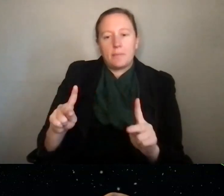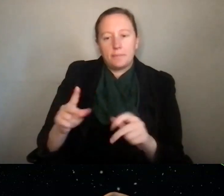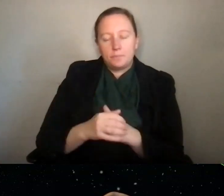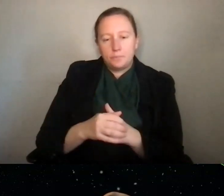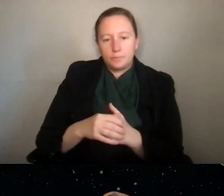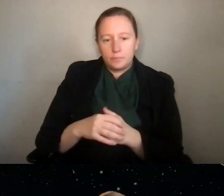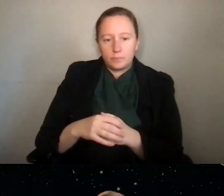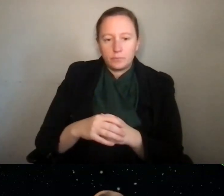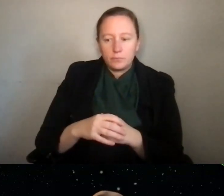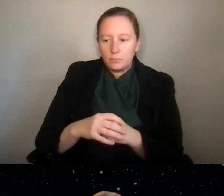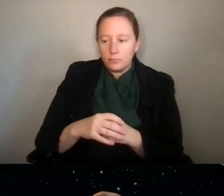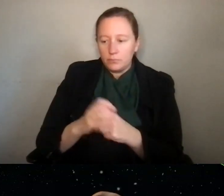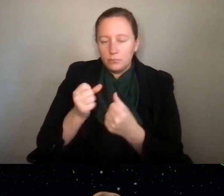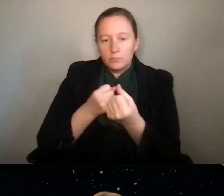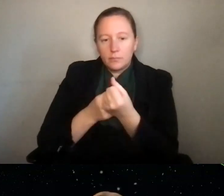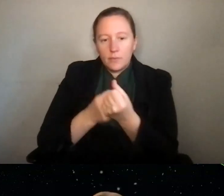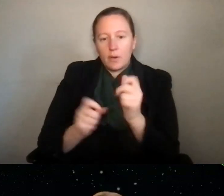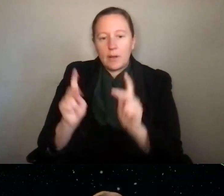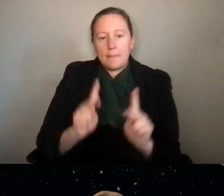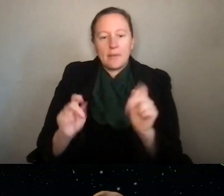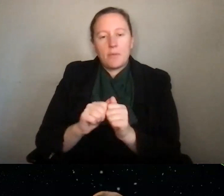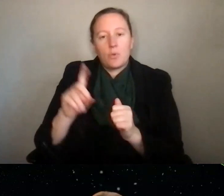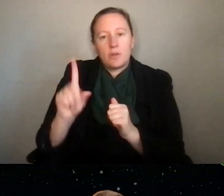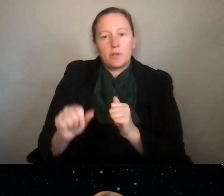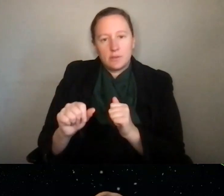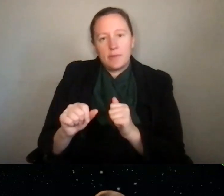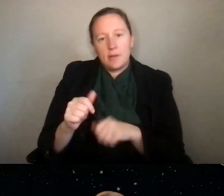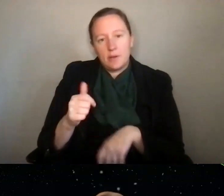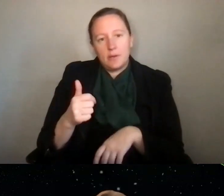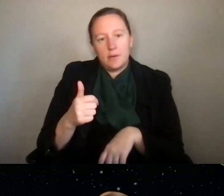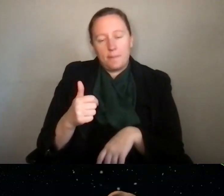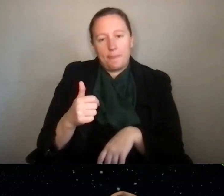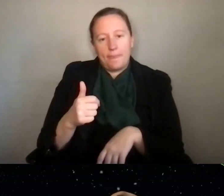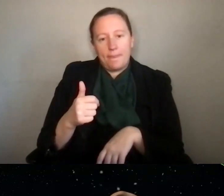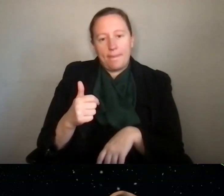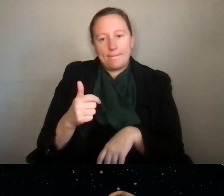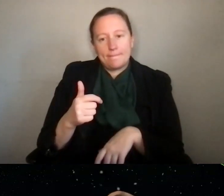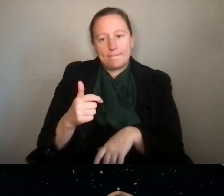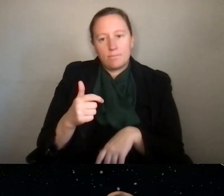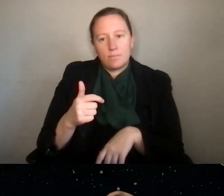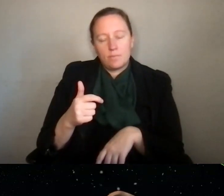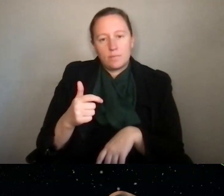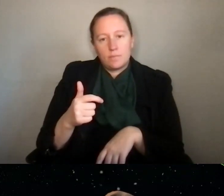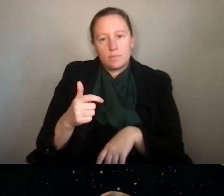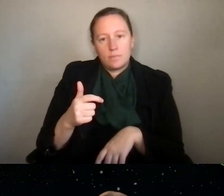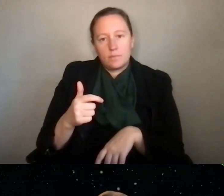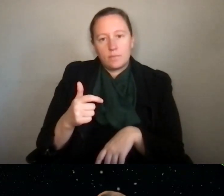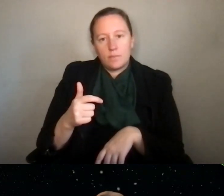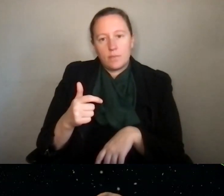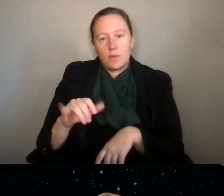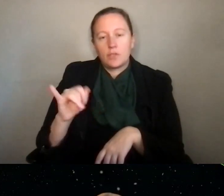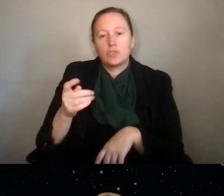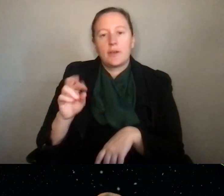And it is to support people with disabilities in STEM. So as Jennifer